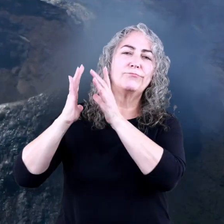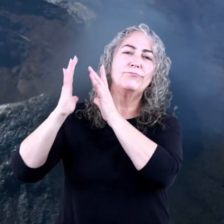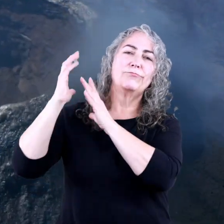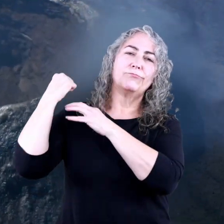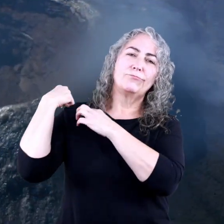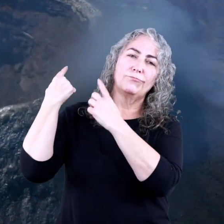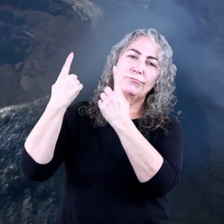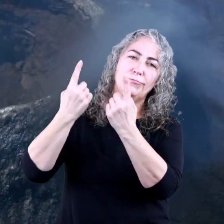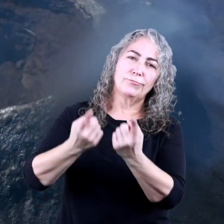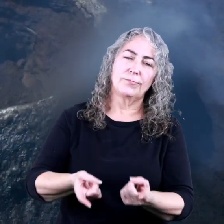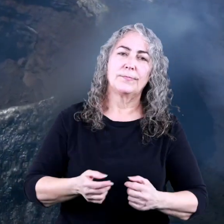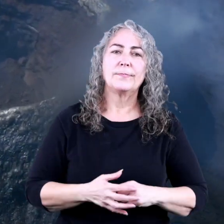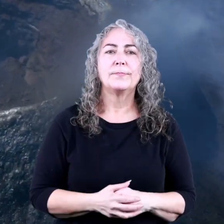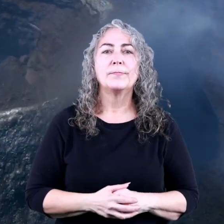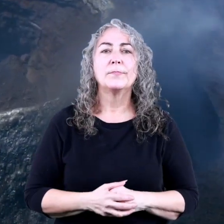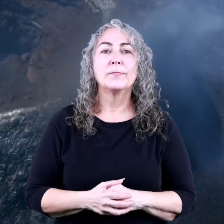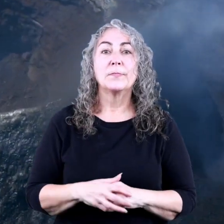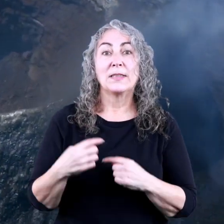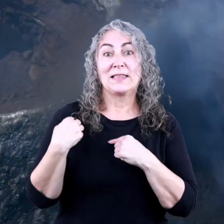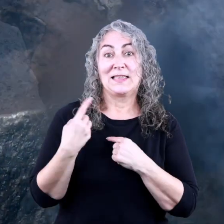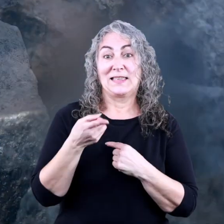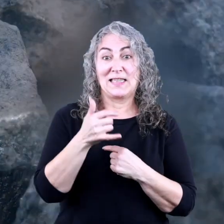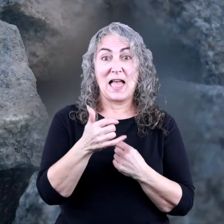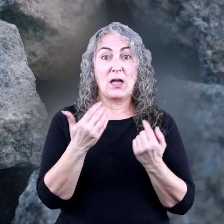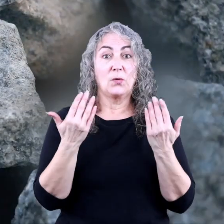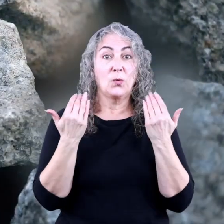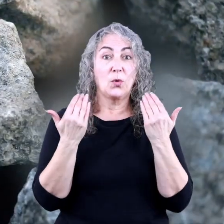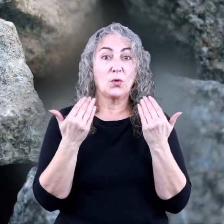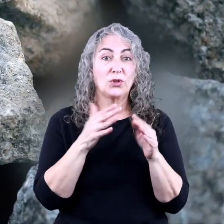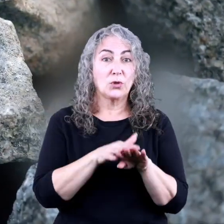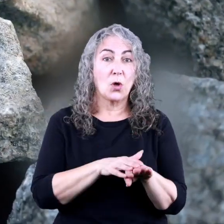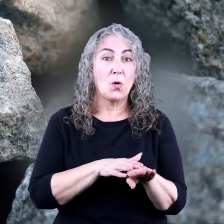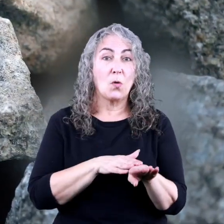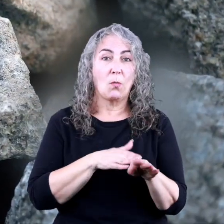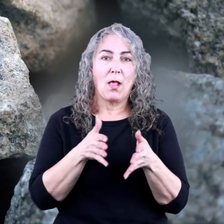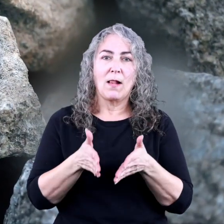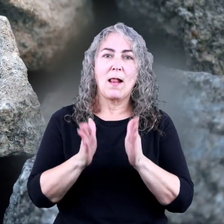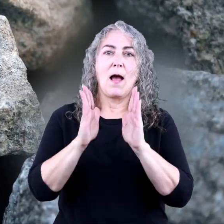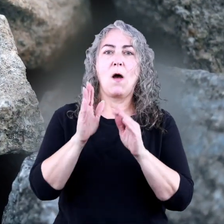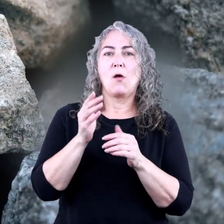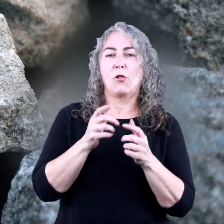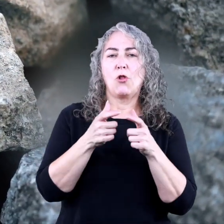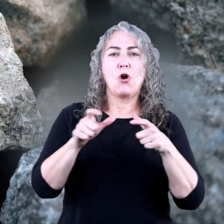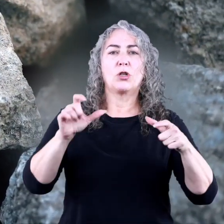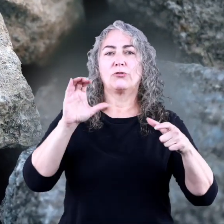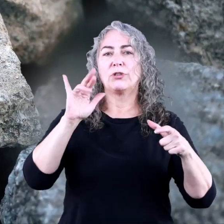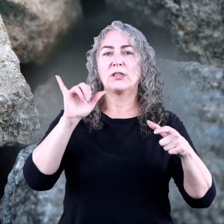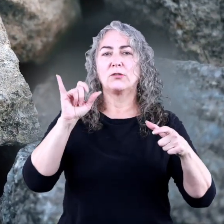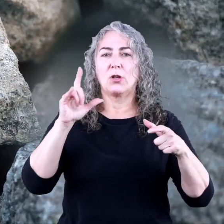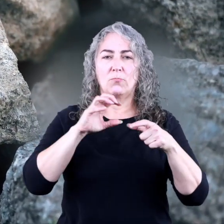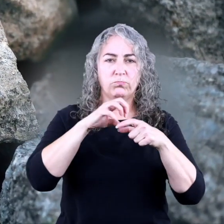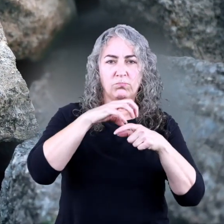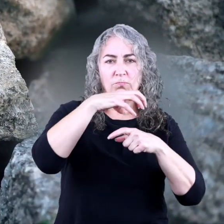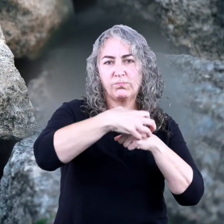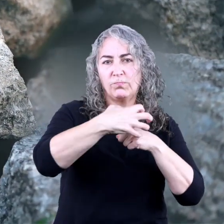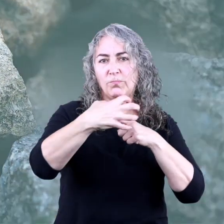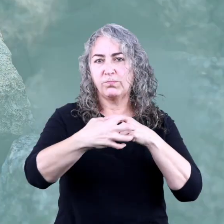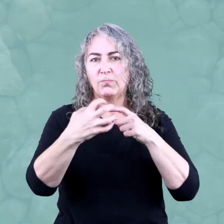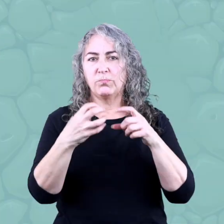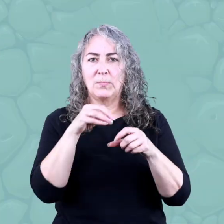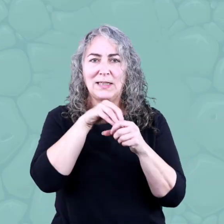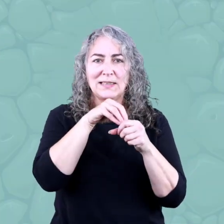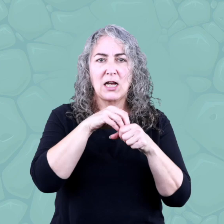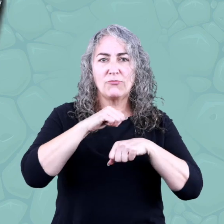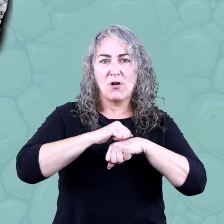period of time. Since they cool very slowly, it allows large crystals to form inside of them.